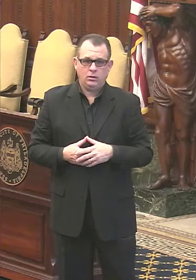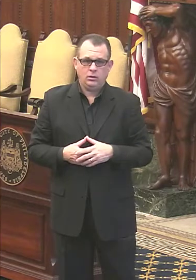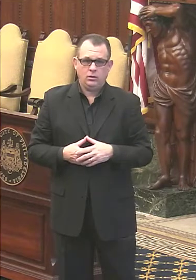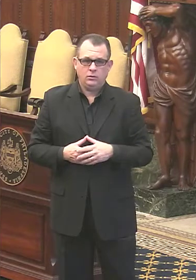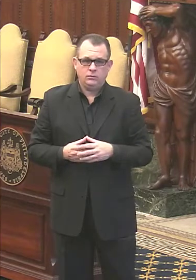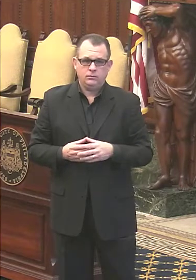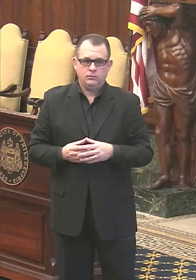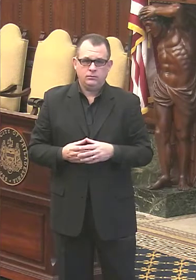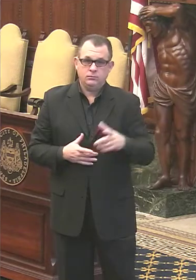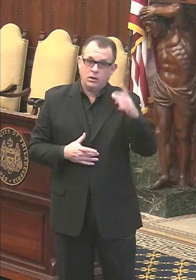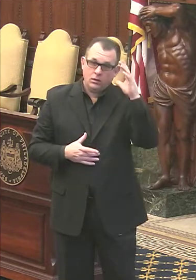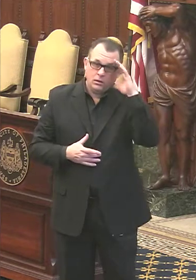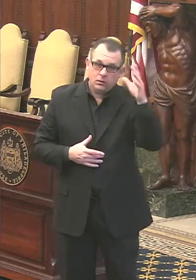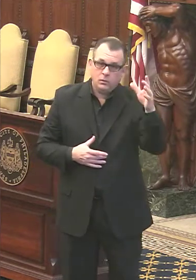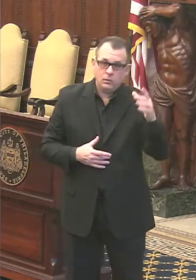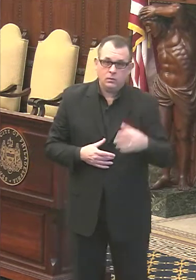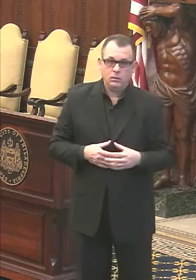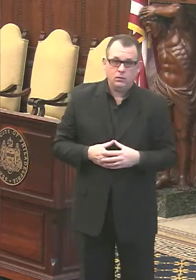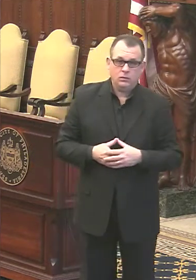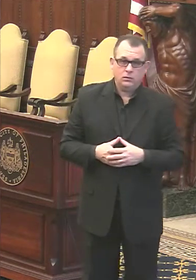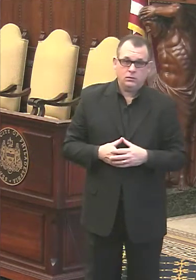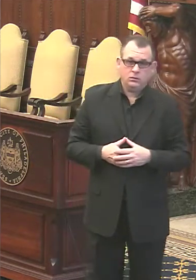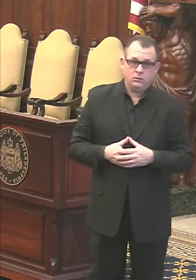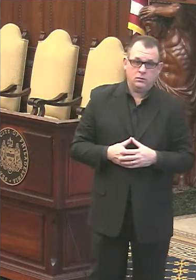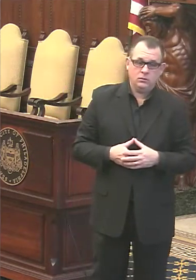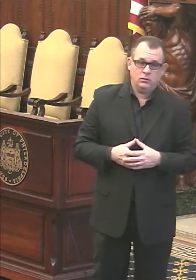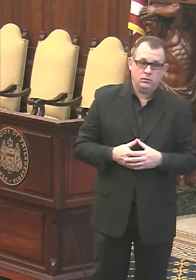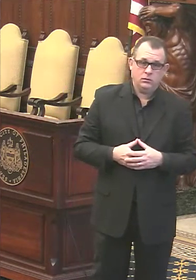Hey, I'm on.